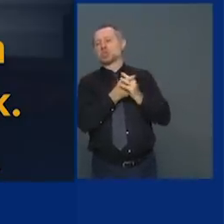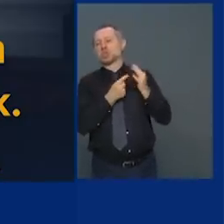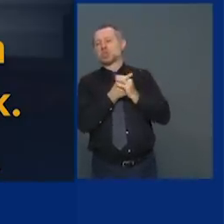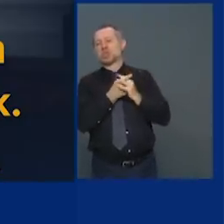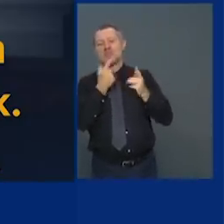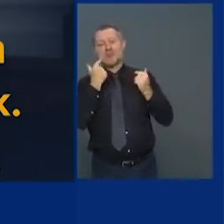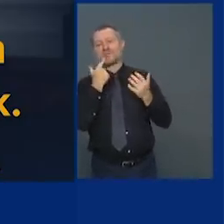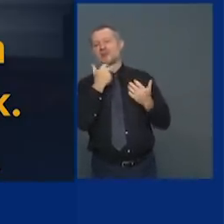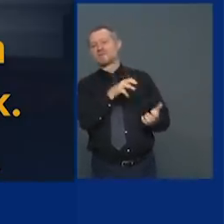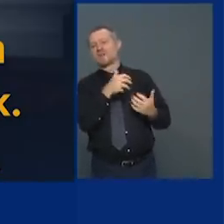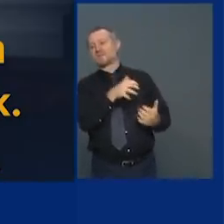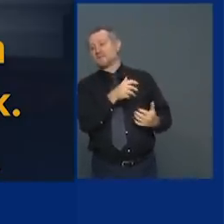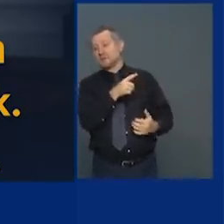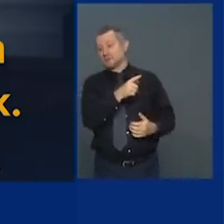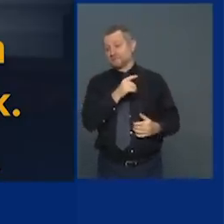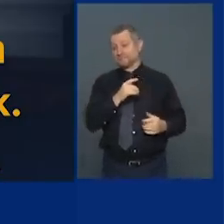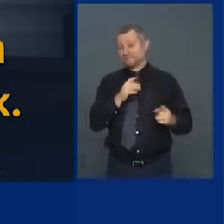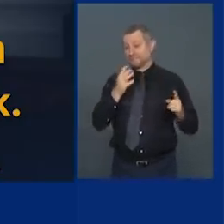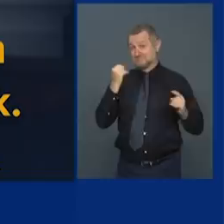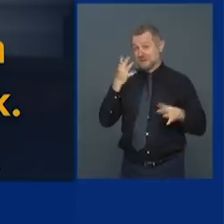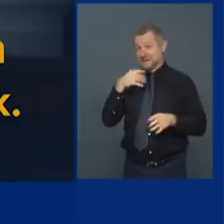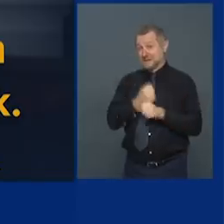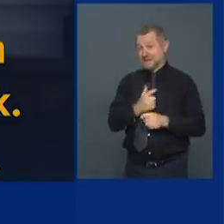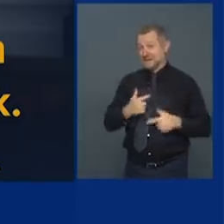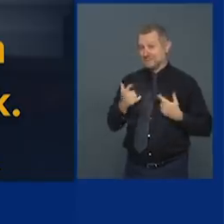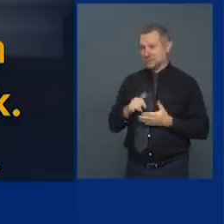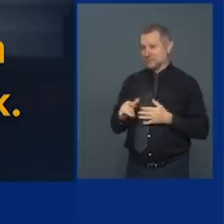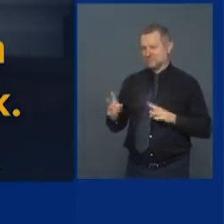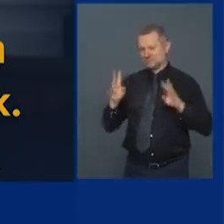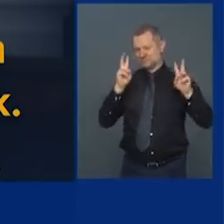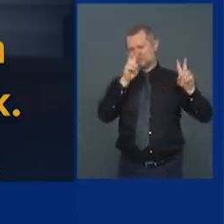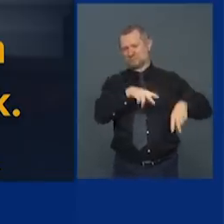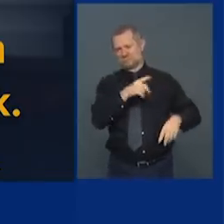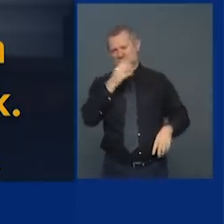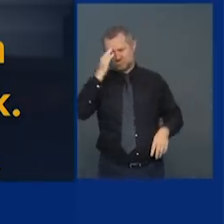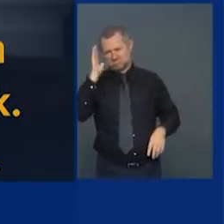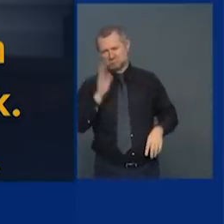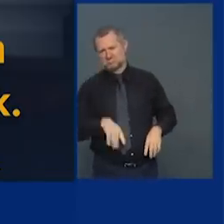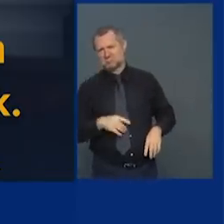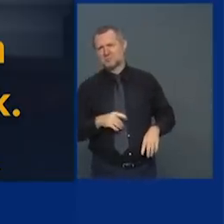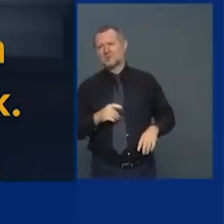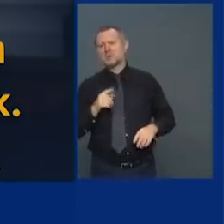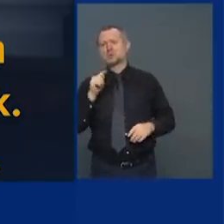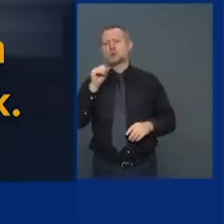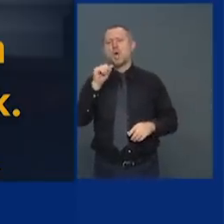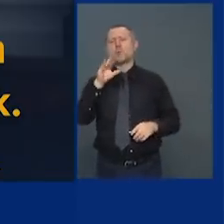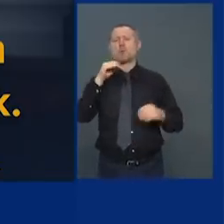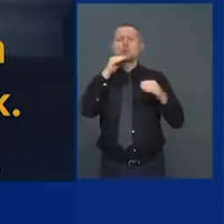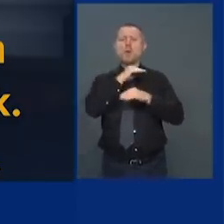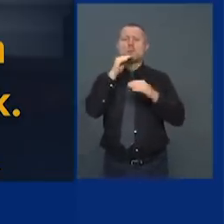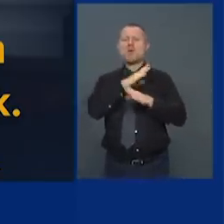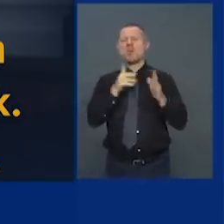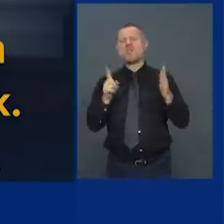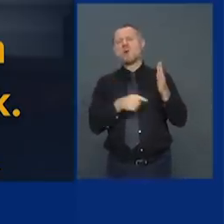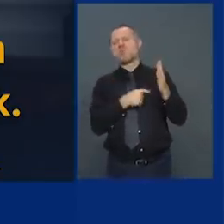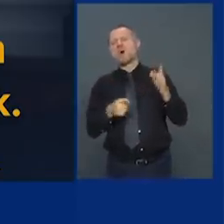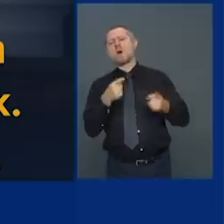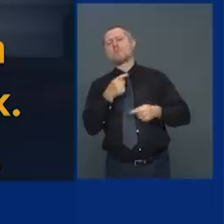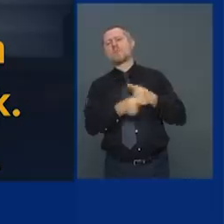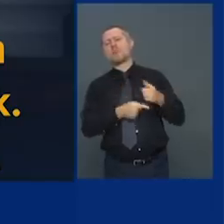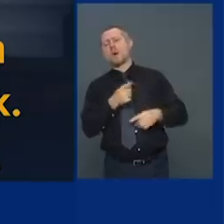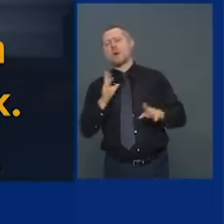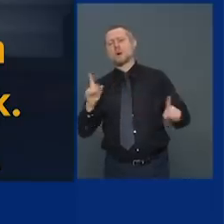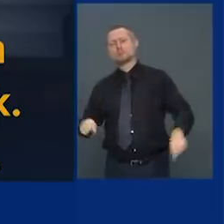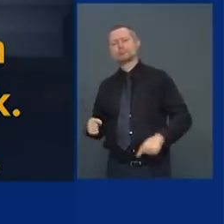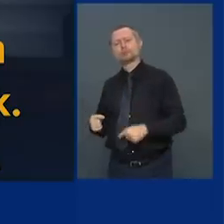york when you were here i know the tabloids mocked you i know the